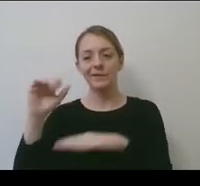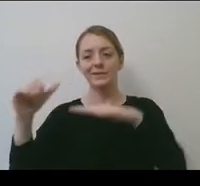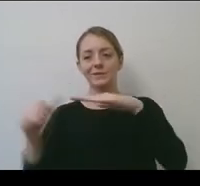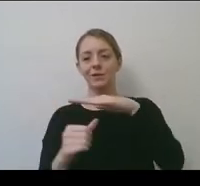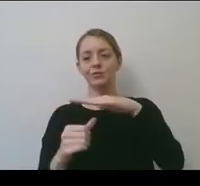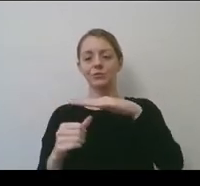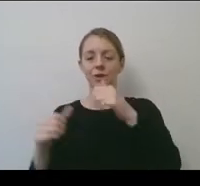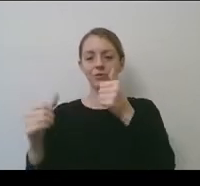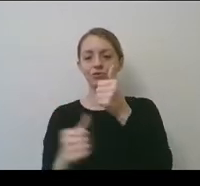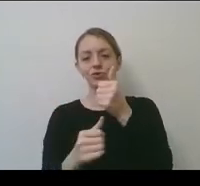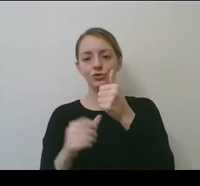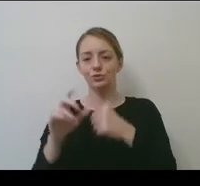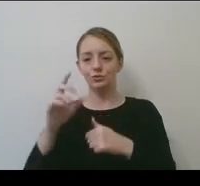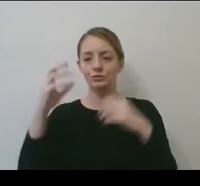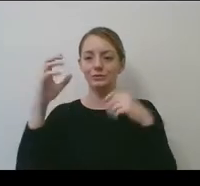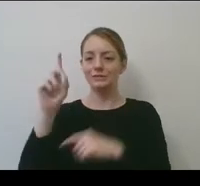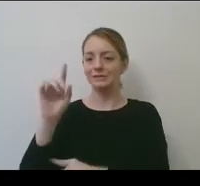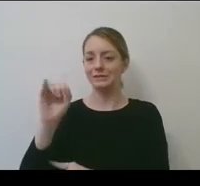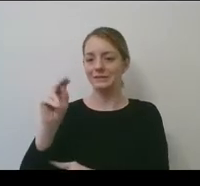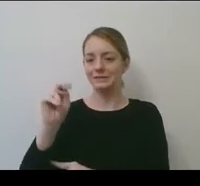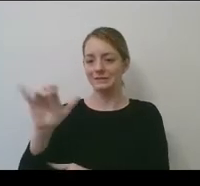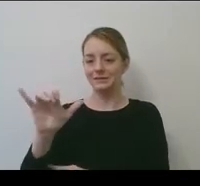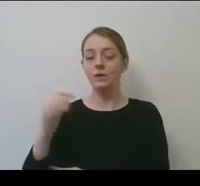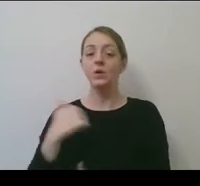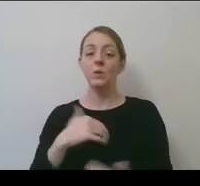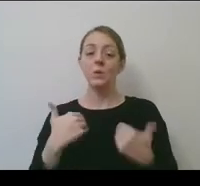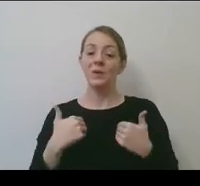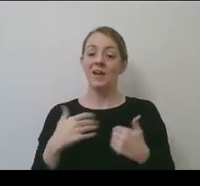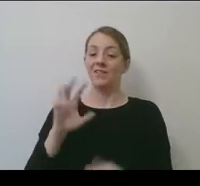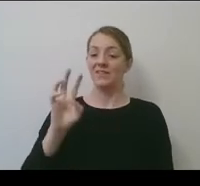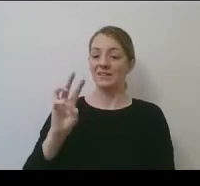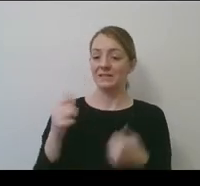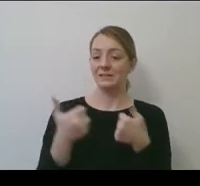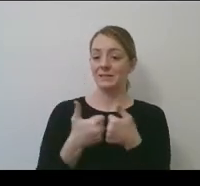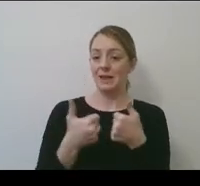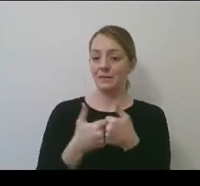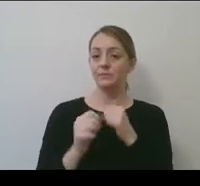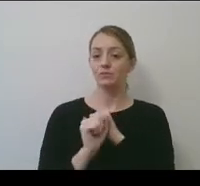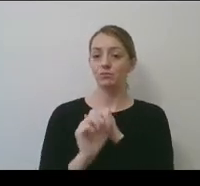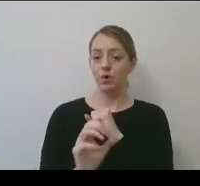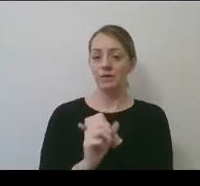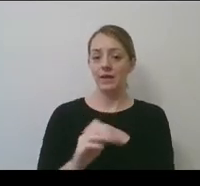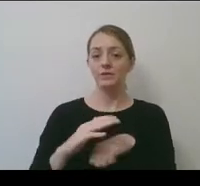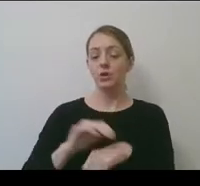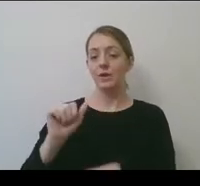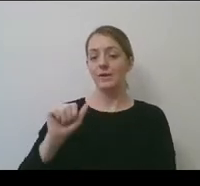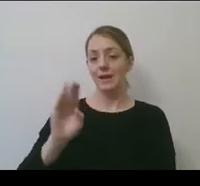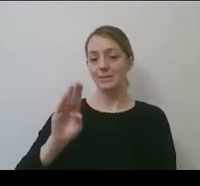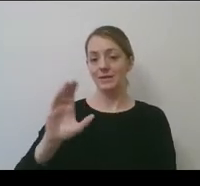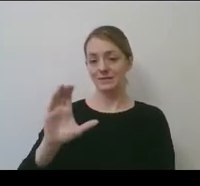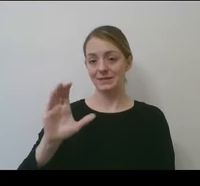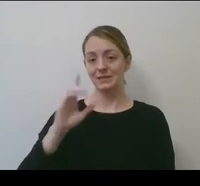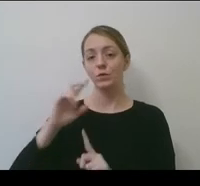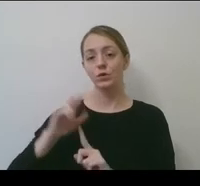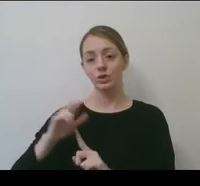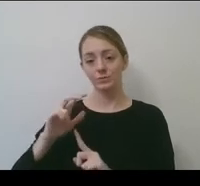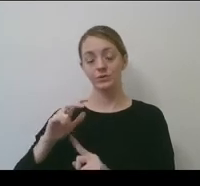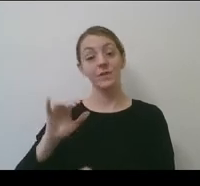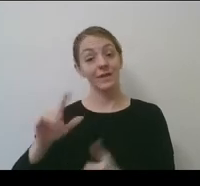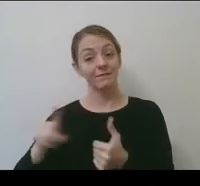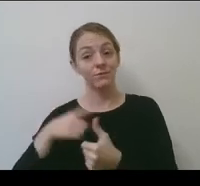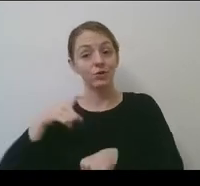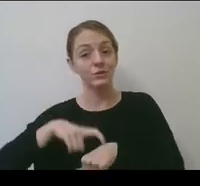also had six games that were broadcasted on ABC last year for the championship. And that was the first time that the women's basketball